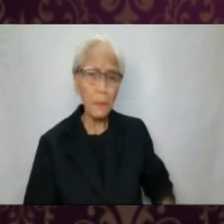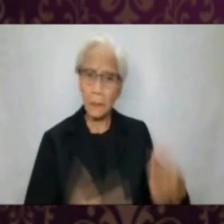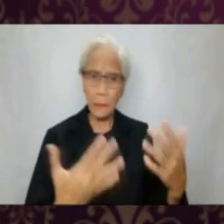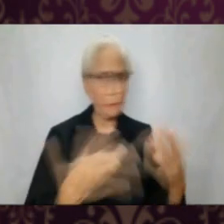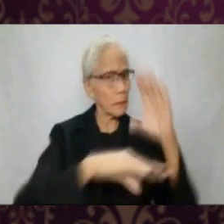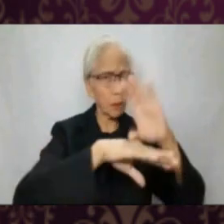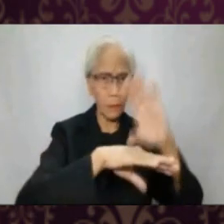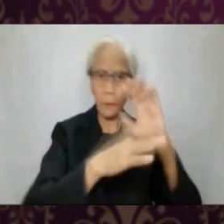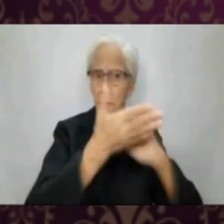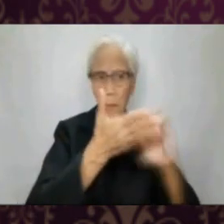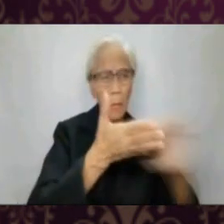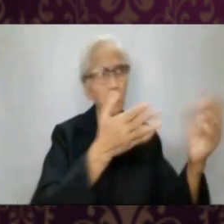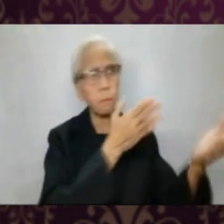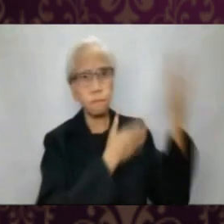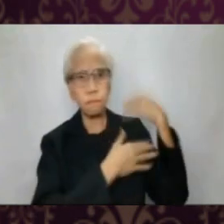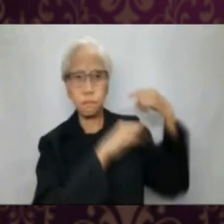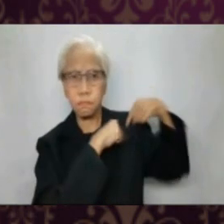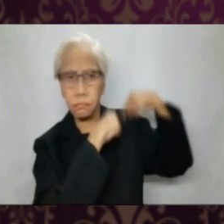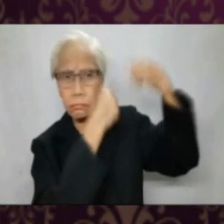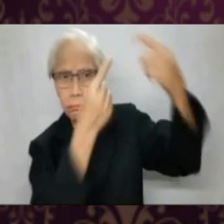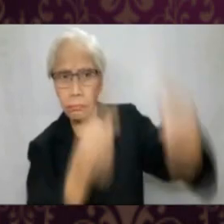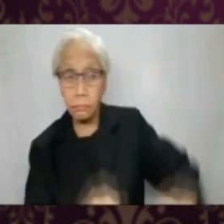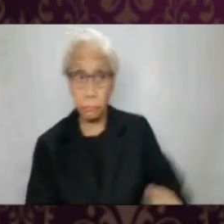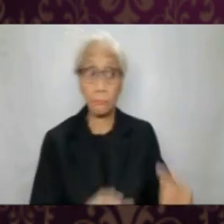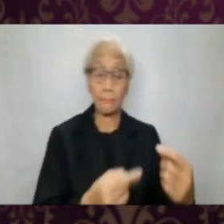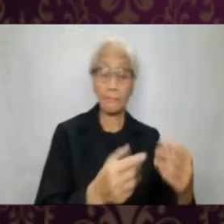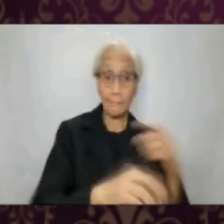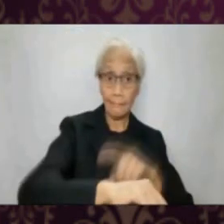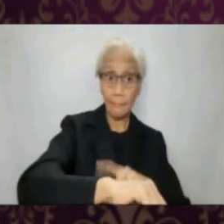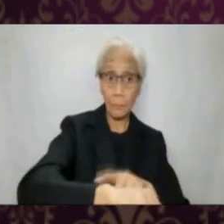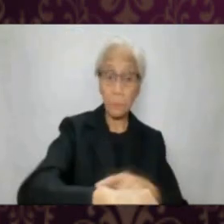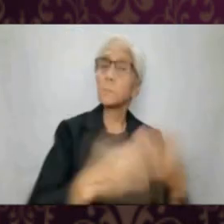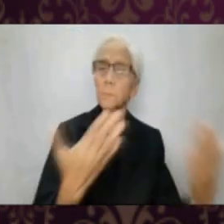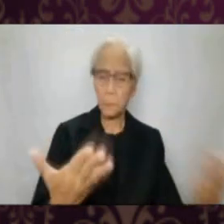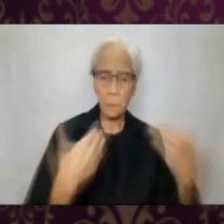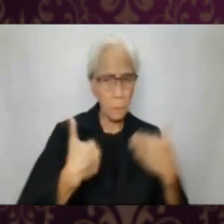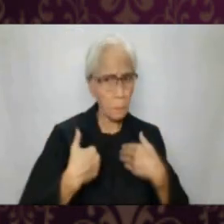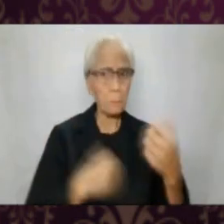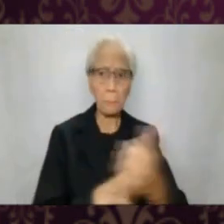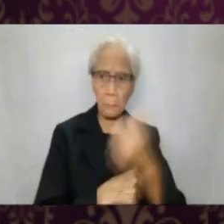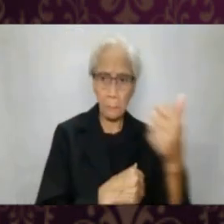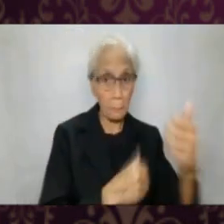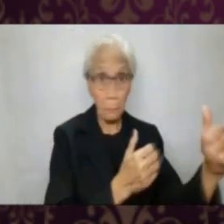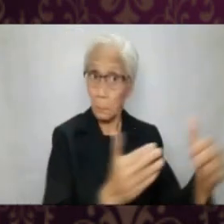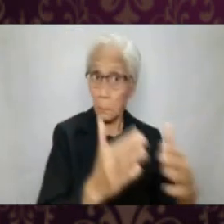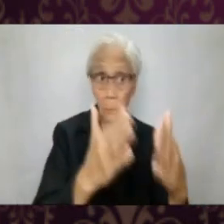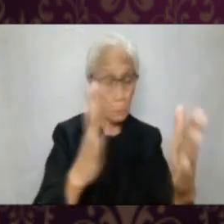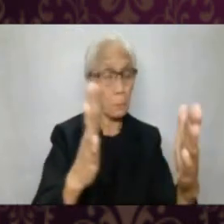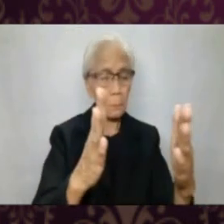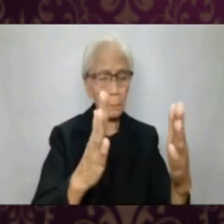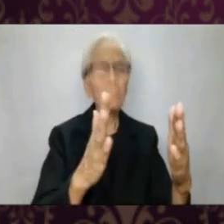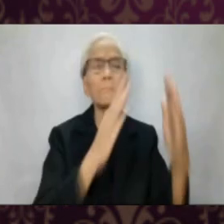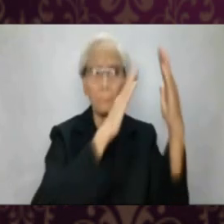These are based on the teachings of Christ and on church practice since apostolic times. There